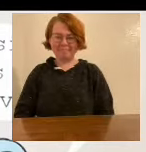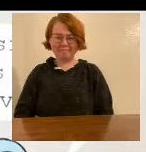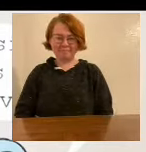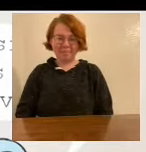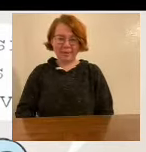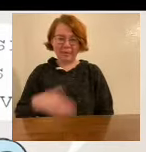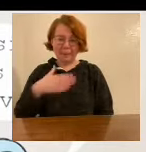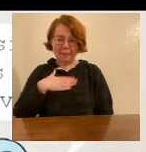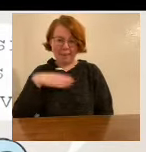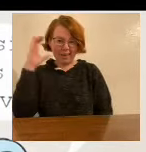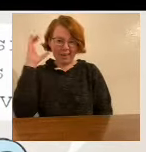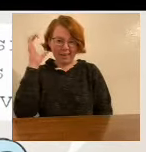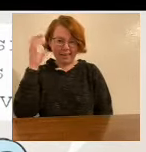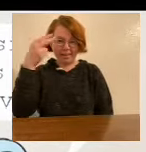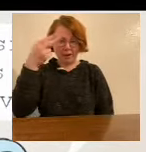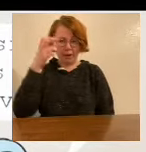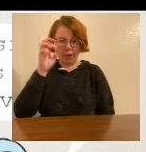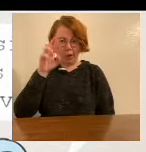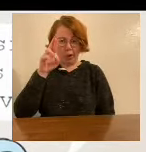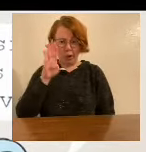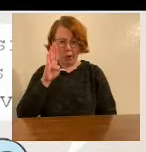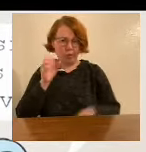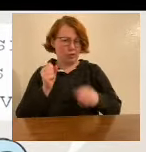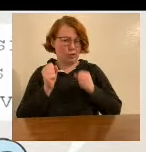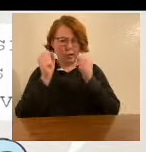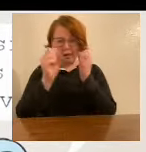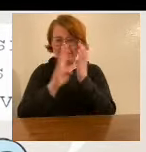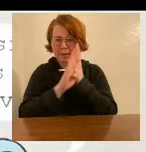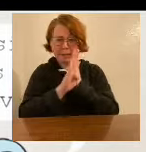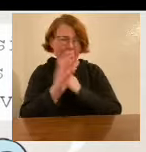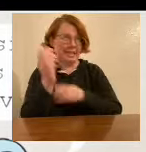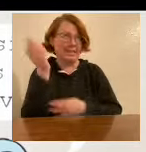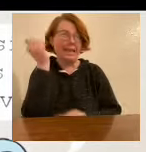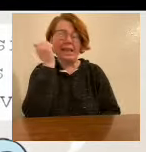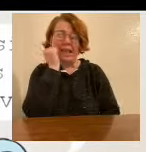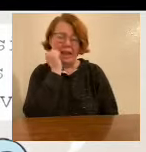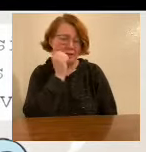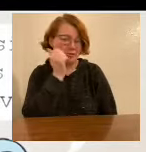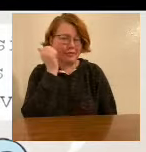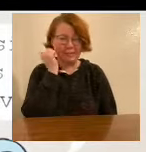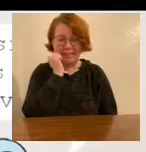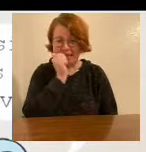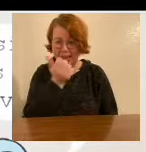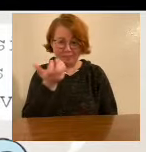My cousin Herb drives a bus almost every day.